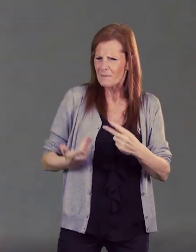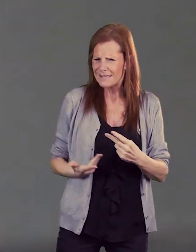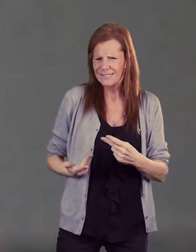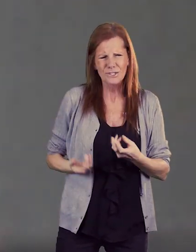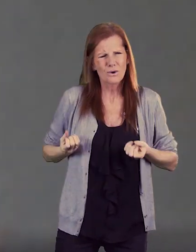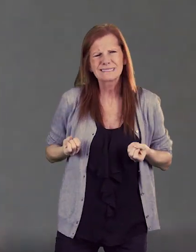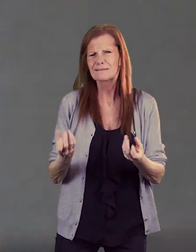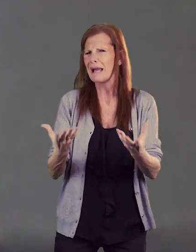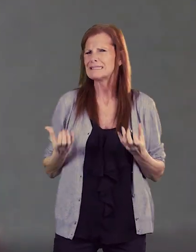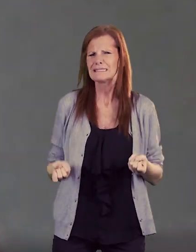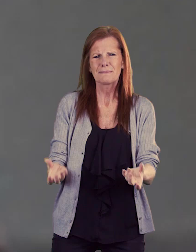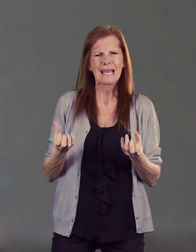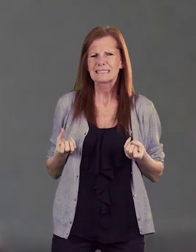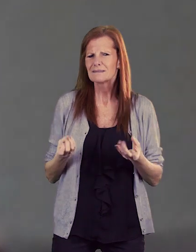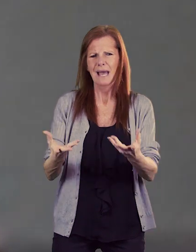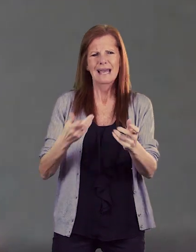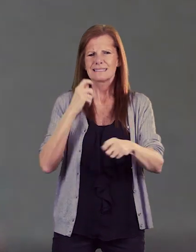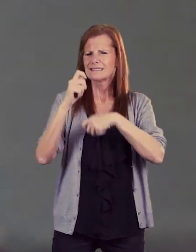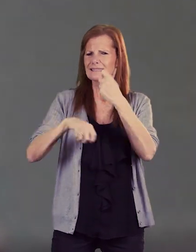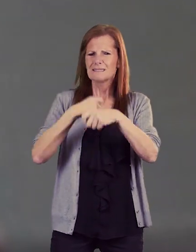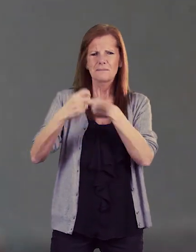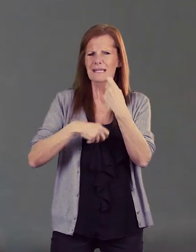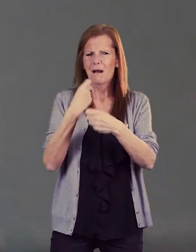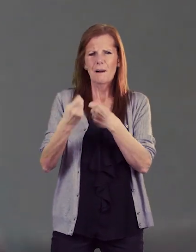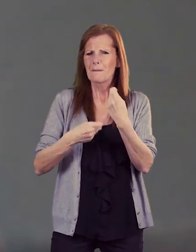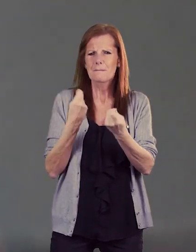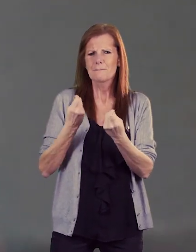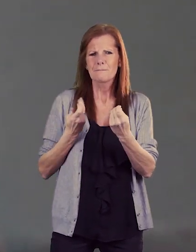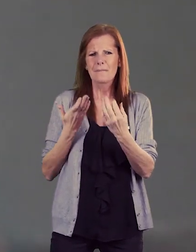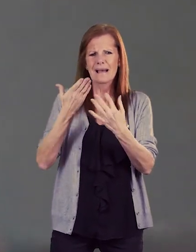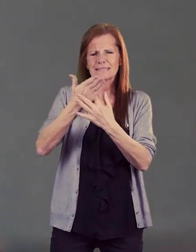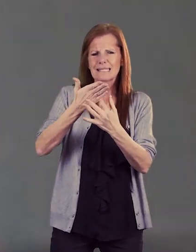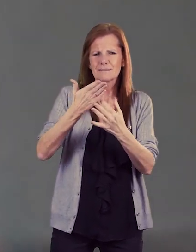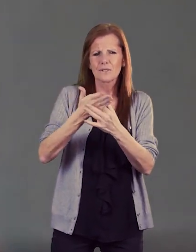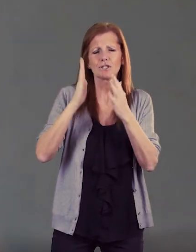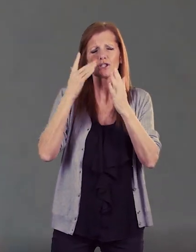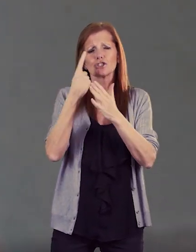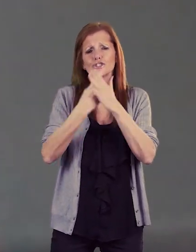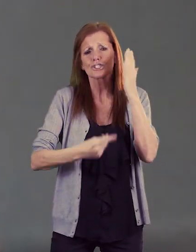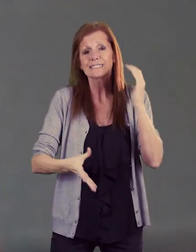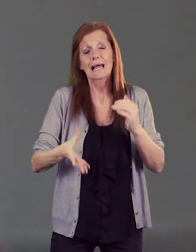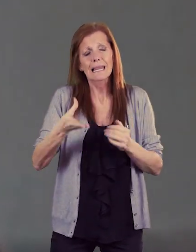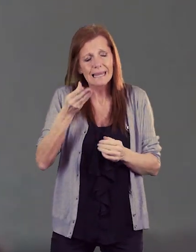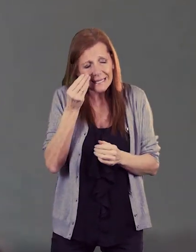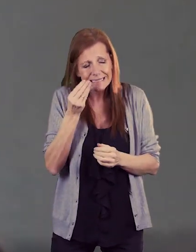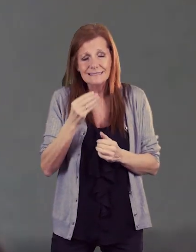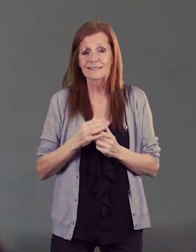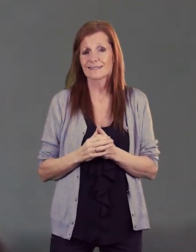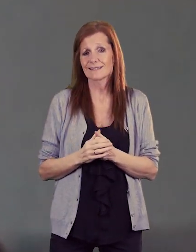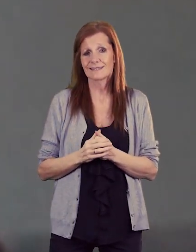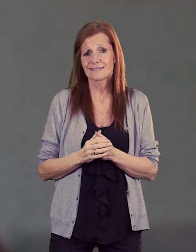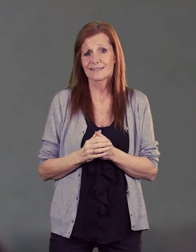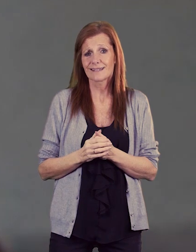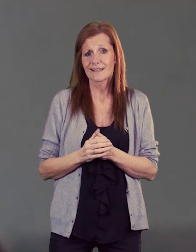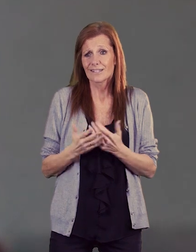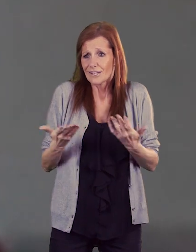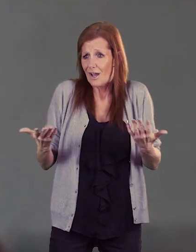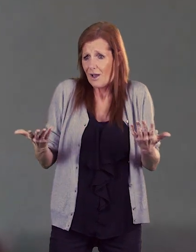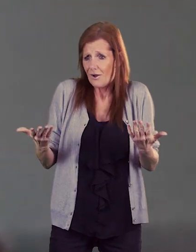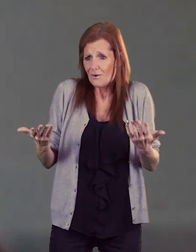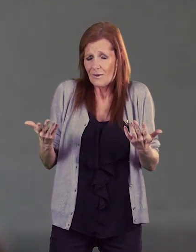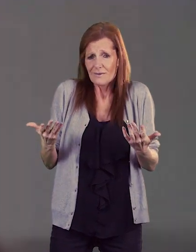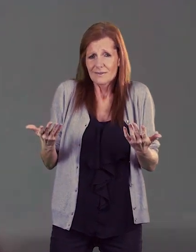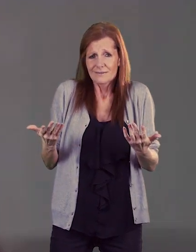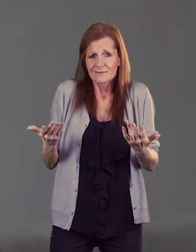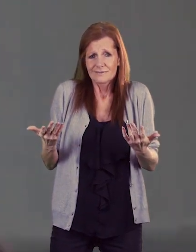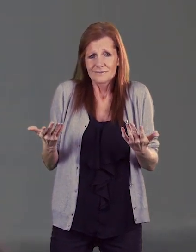don't have to spend a fortune you've just got to listen ask the question and listen and that isn't a disabled thing is it